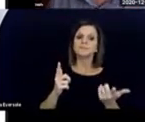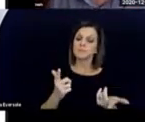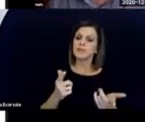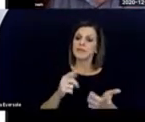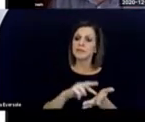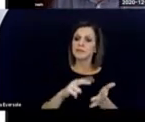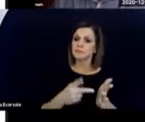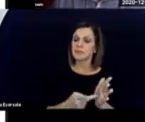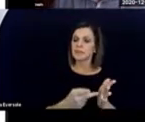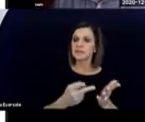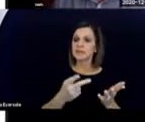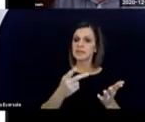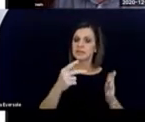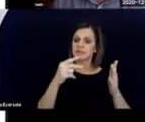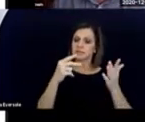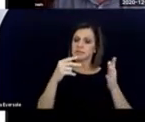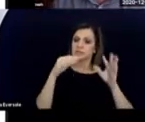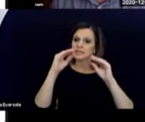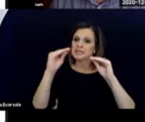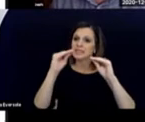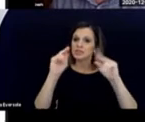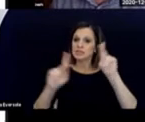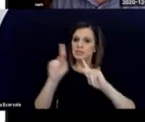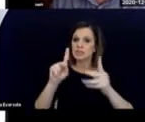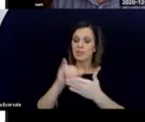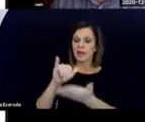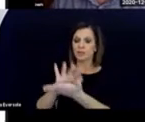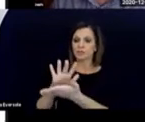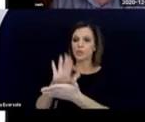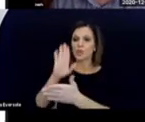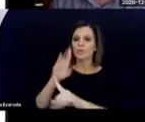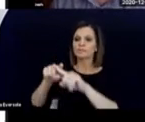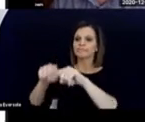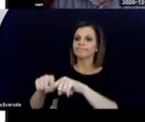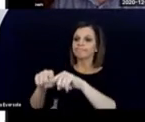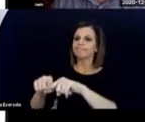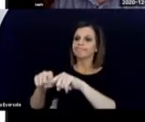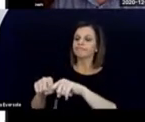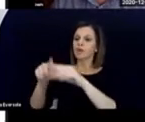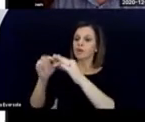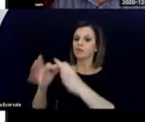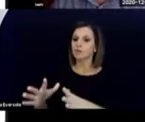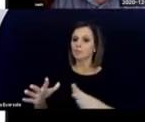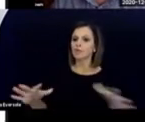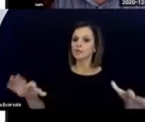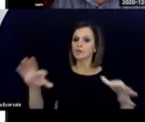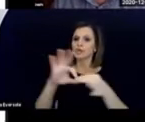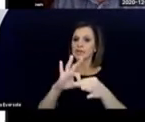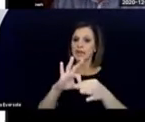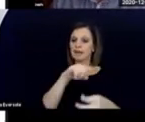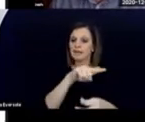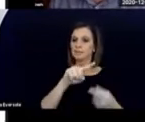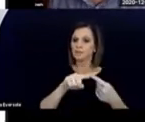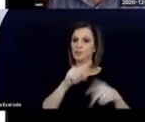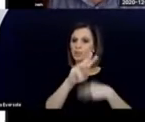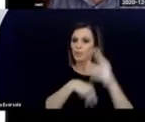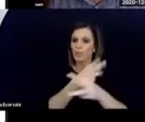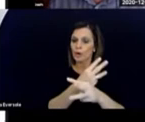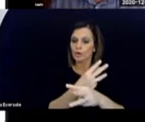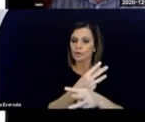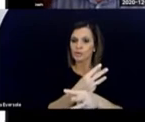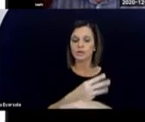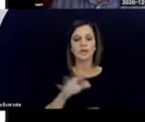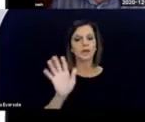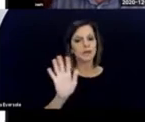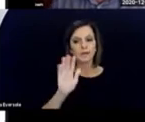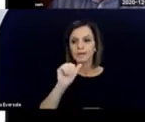It tells people that the student is going to rely on interpreters to connect them to the world. That doesn't